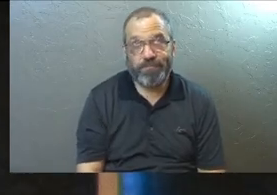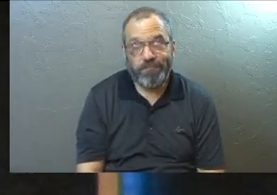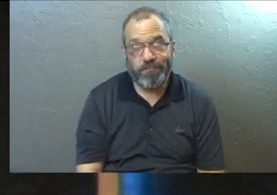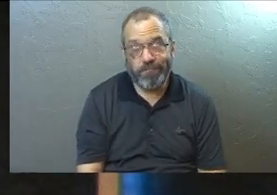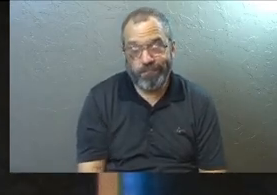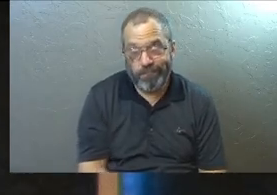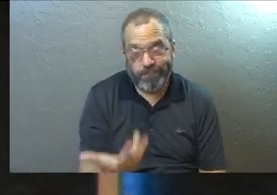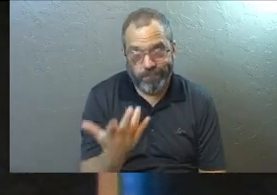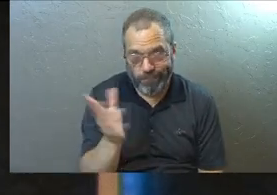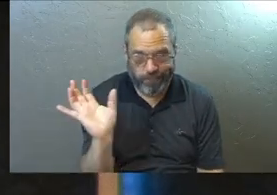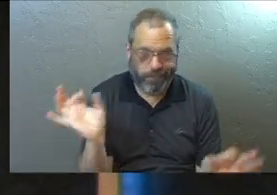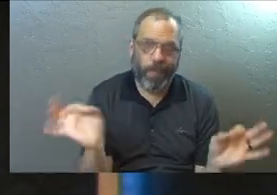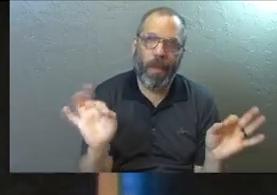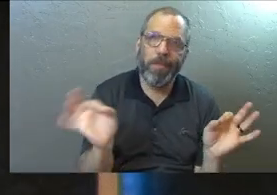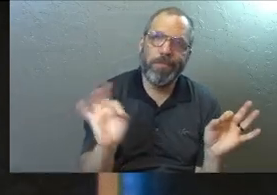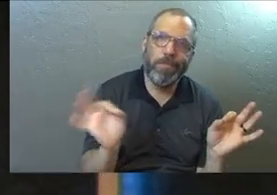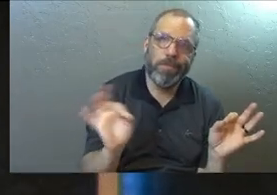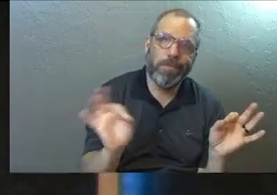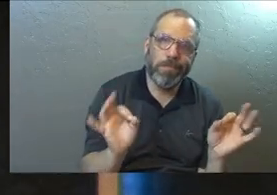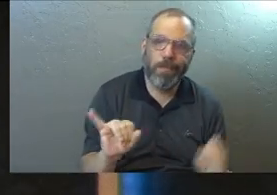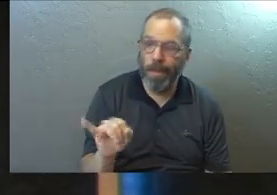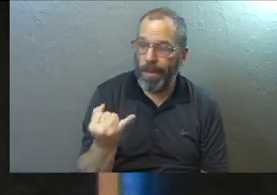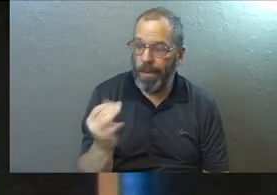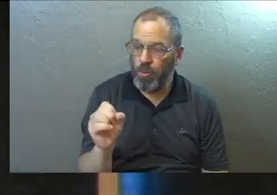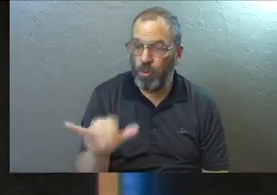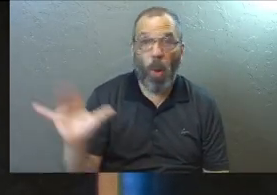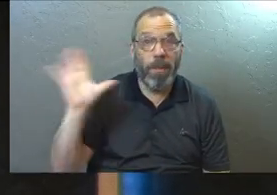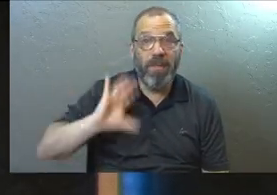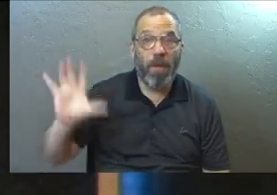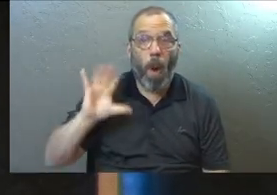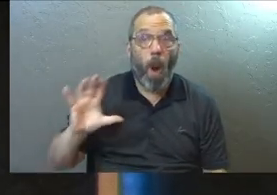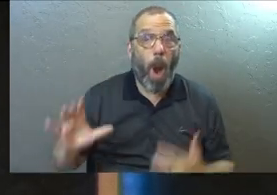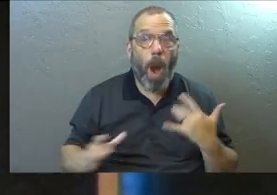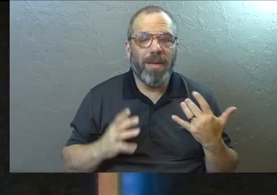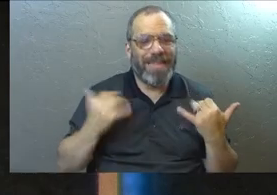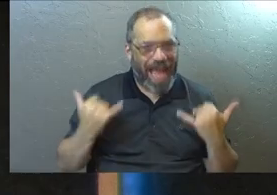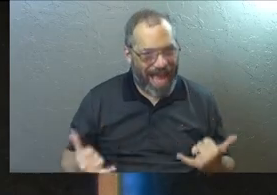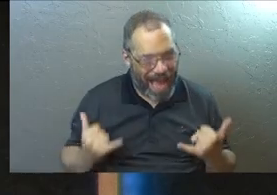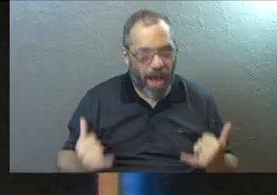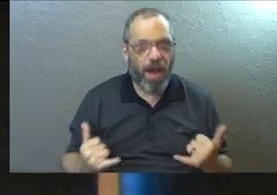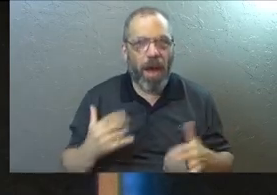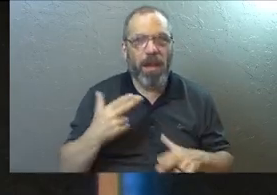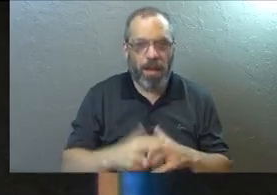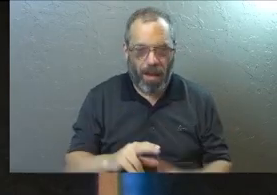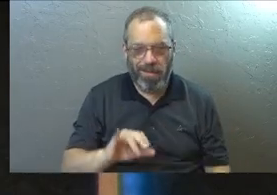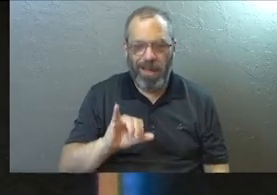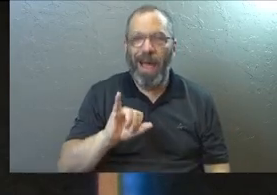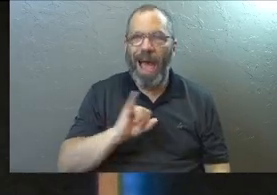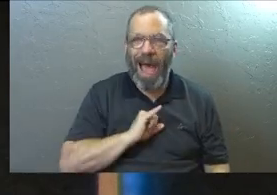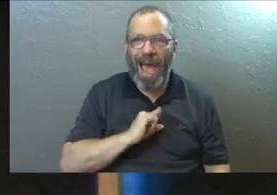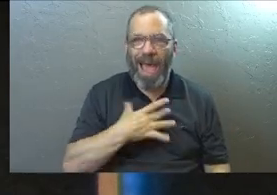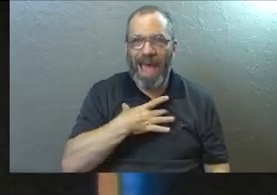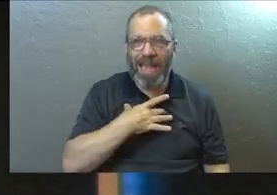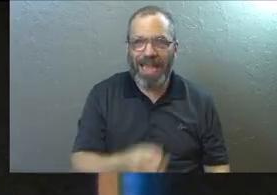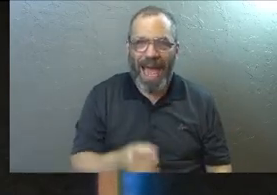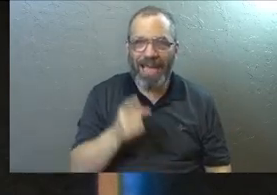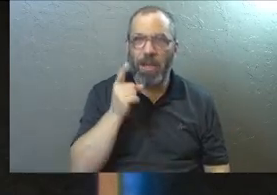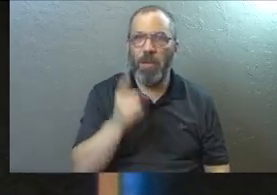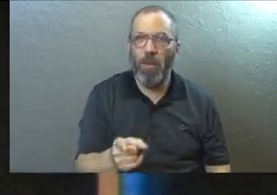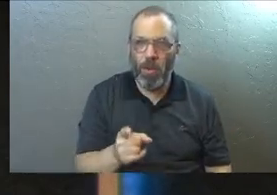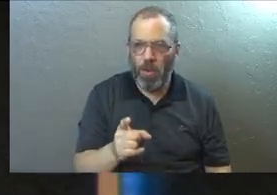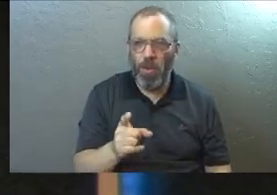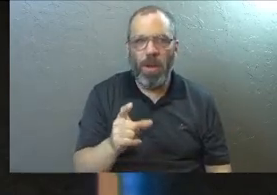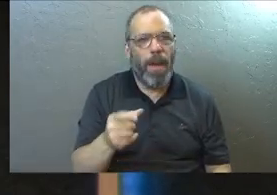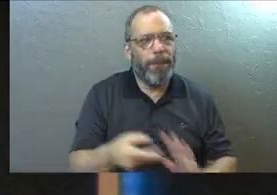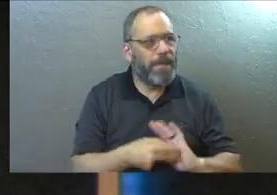the Lord, not have the same kind of joy that you once had. See, we're in this series right now called I Like You. And this I Like You